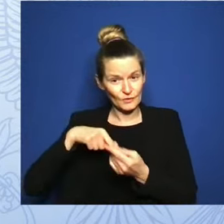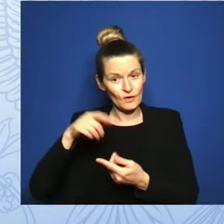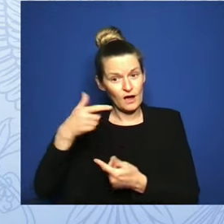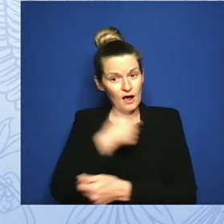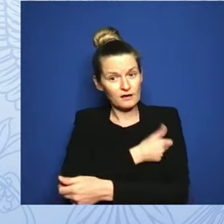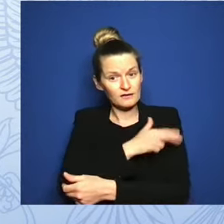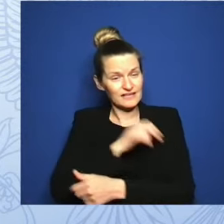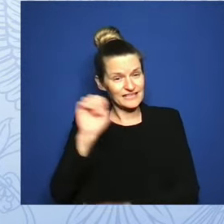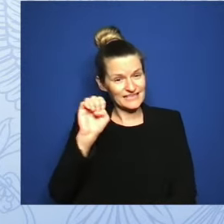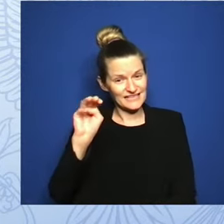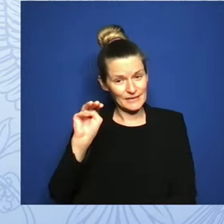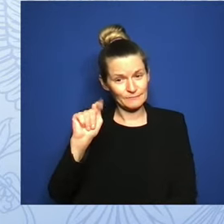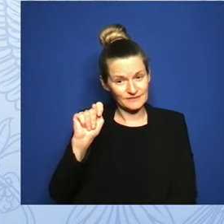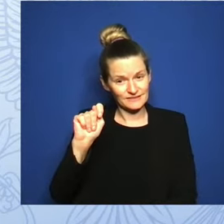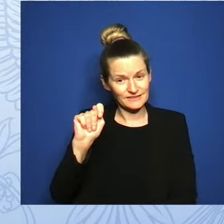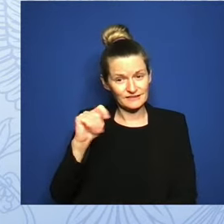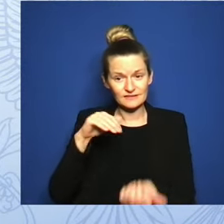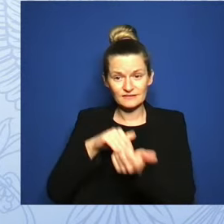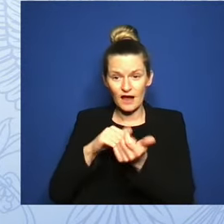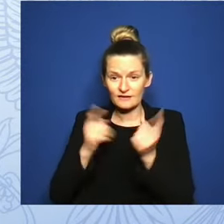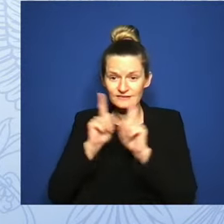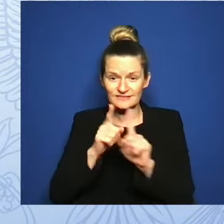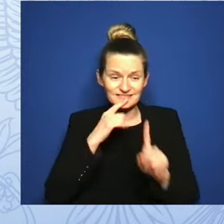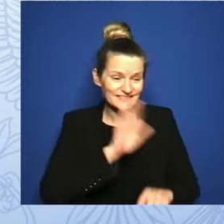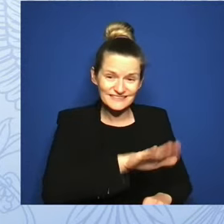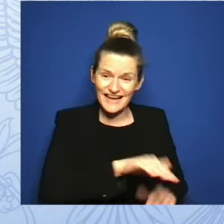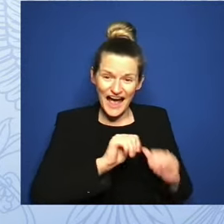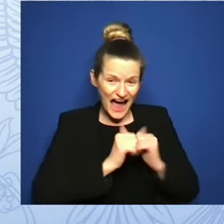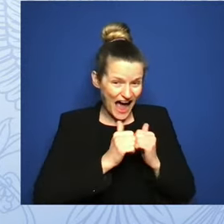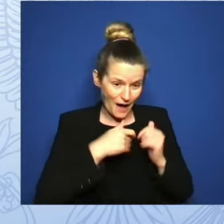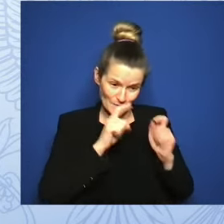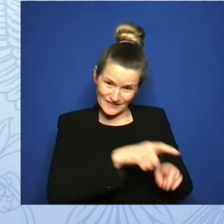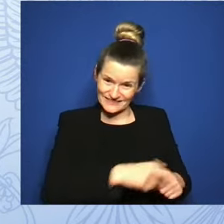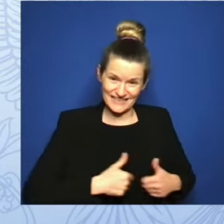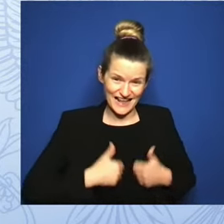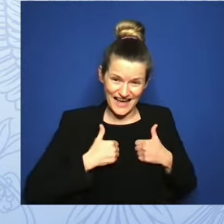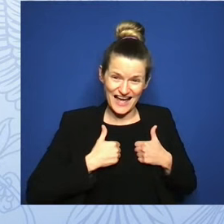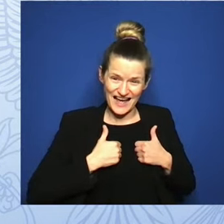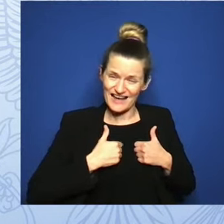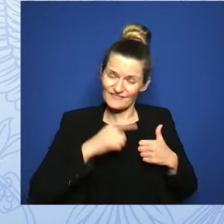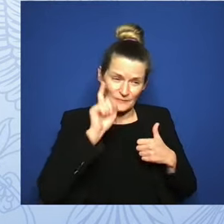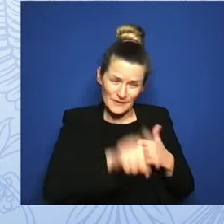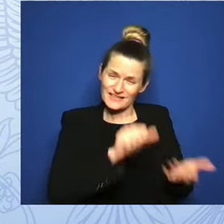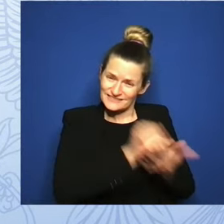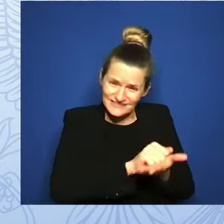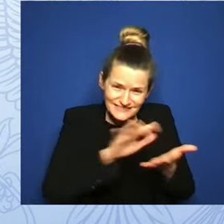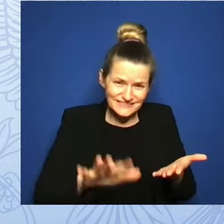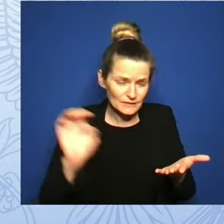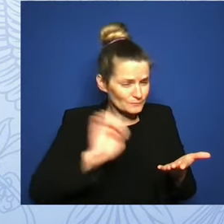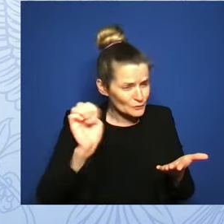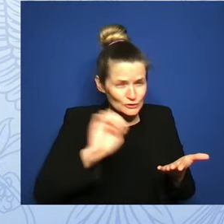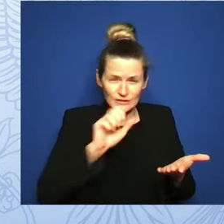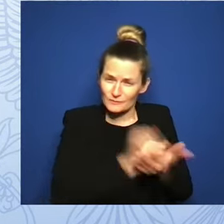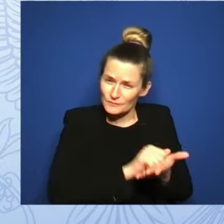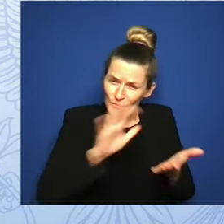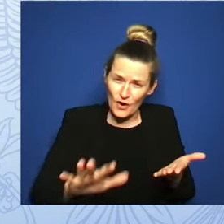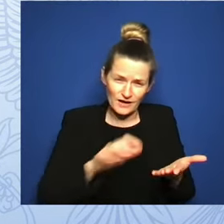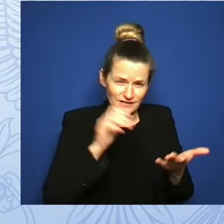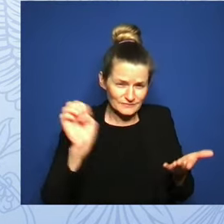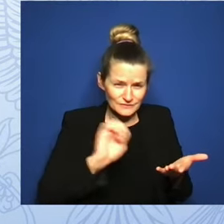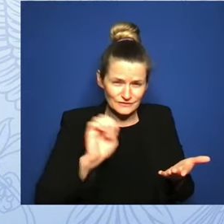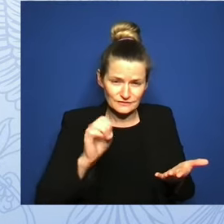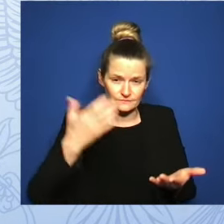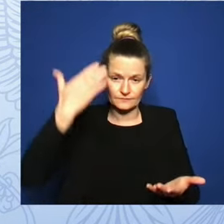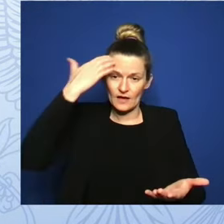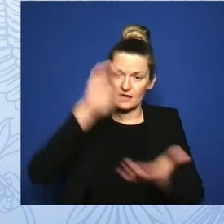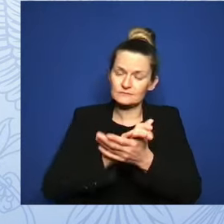best way to preserve my life was to do an emergency hysterectomy. Later, I learned that Derek implored the doctor to not